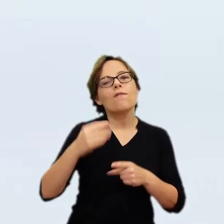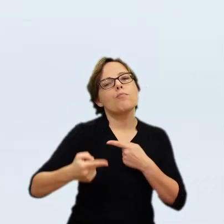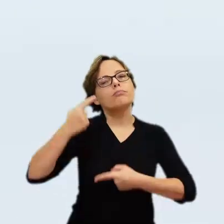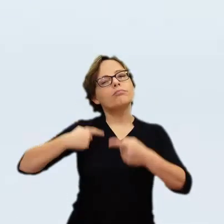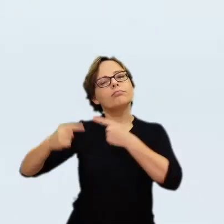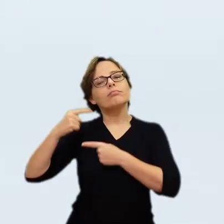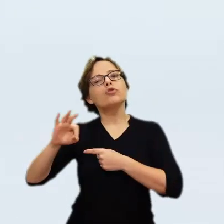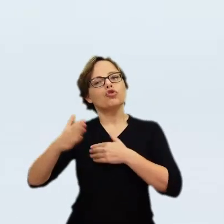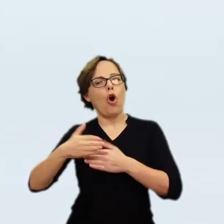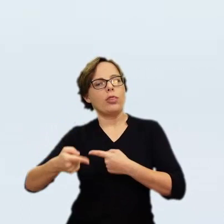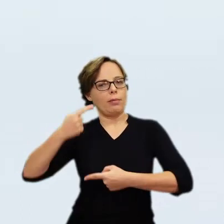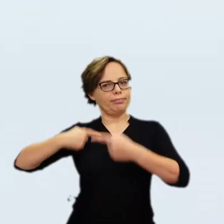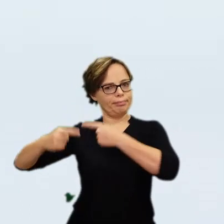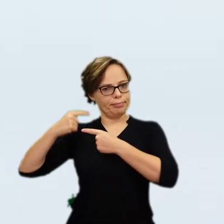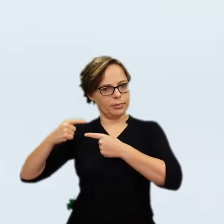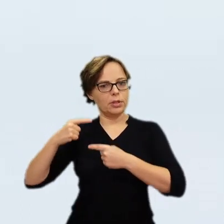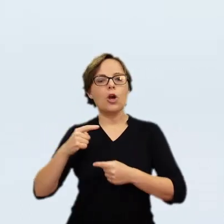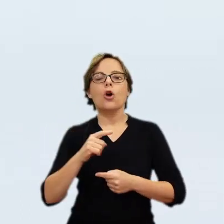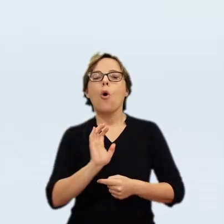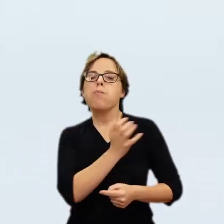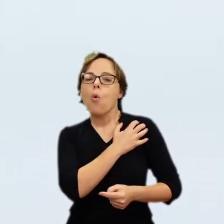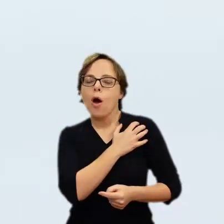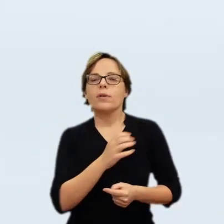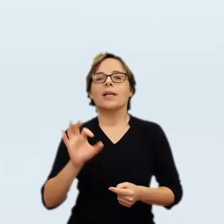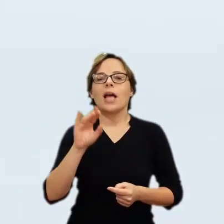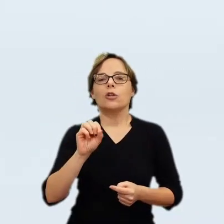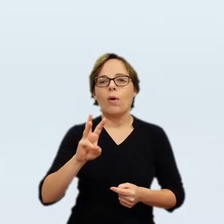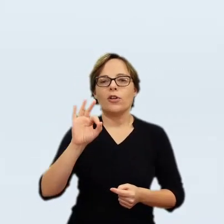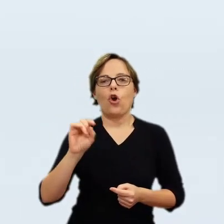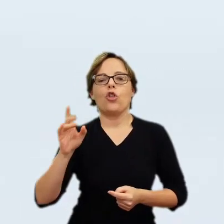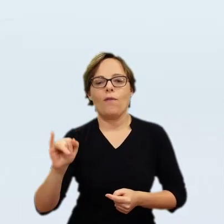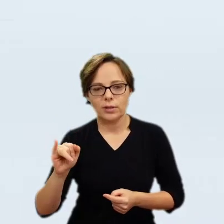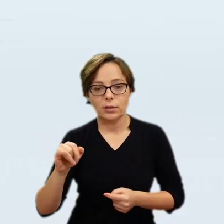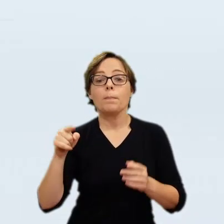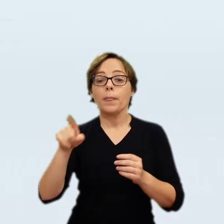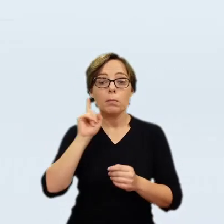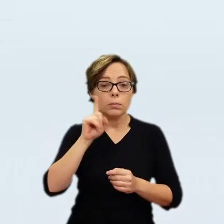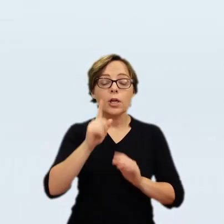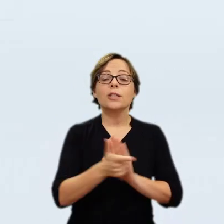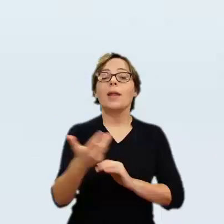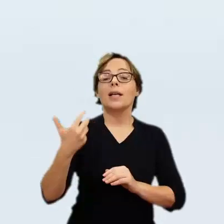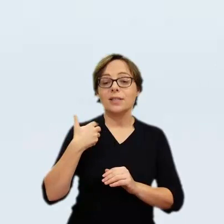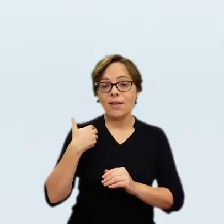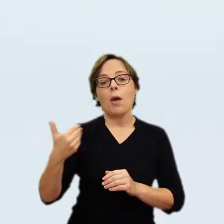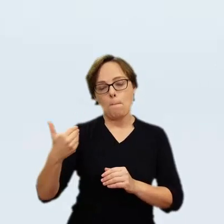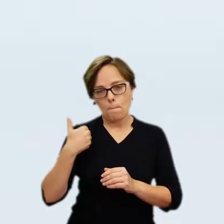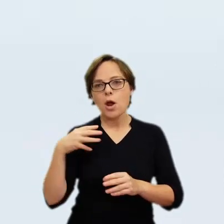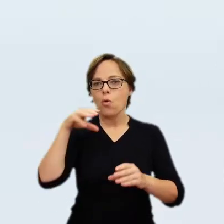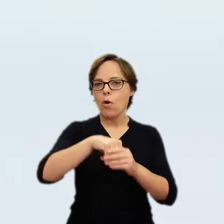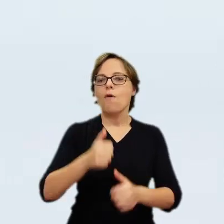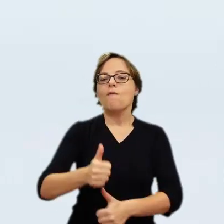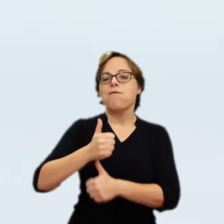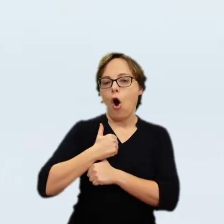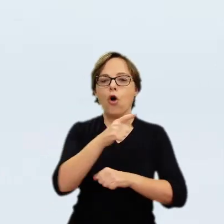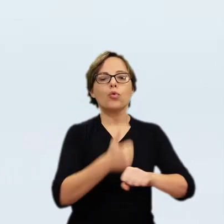plus the added moustache and it included a prominent Leliva on the figure's quiver. It has been